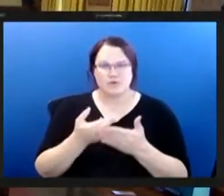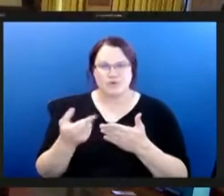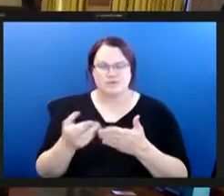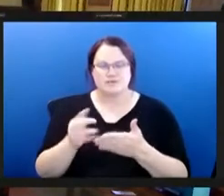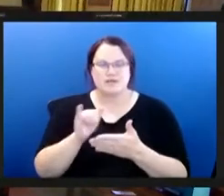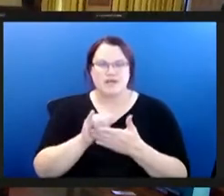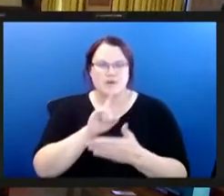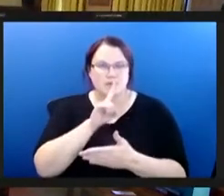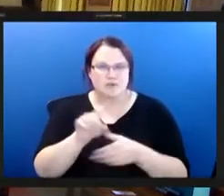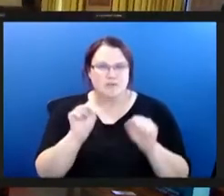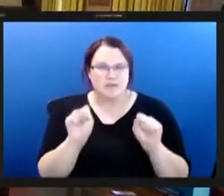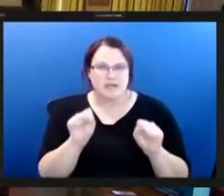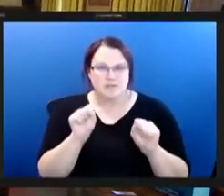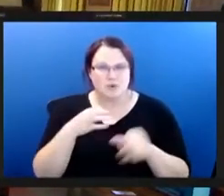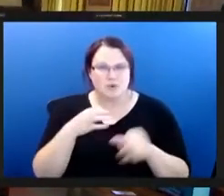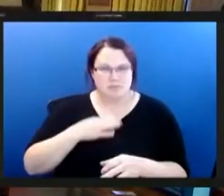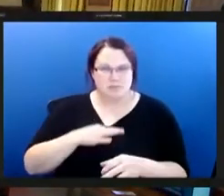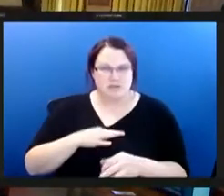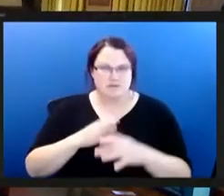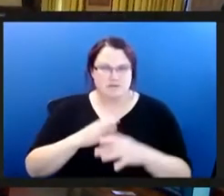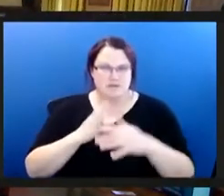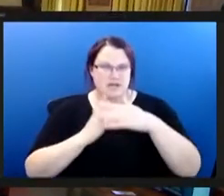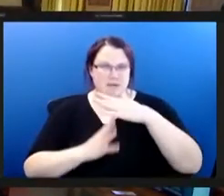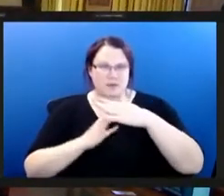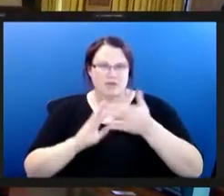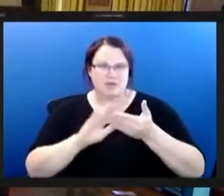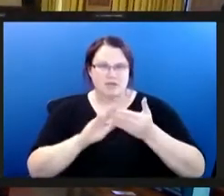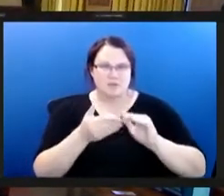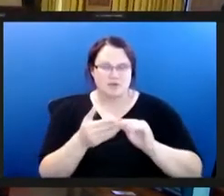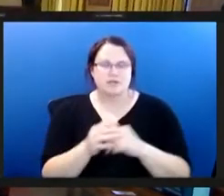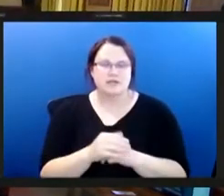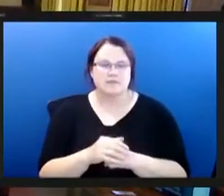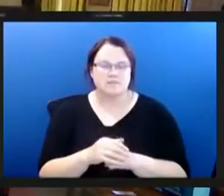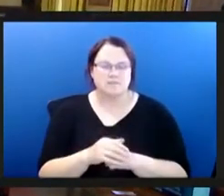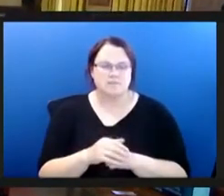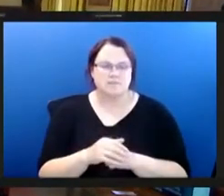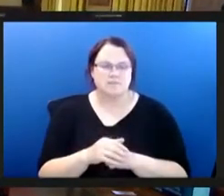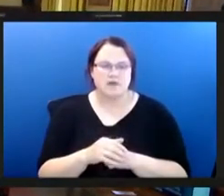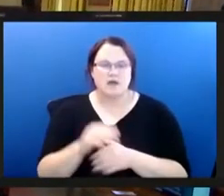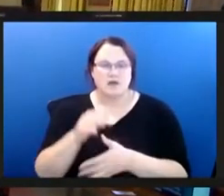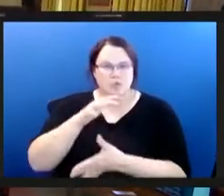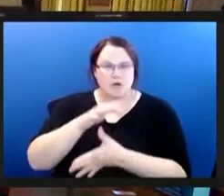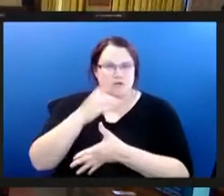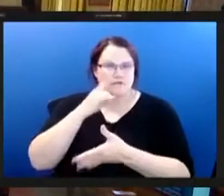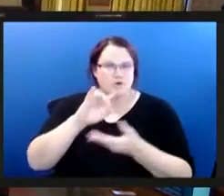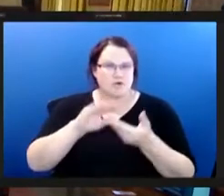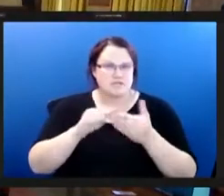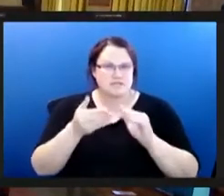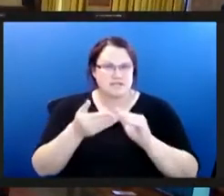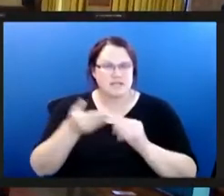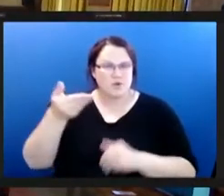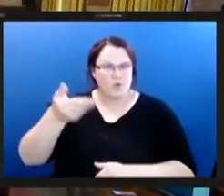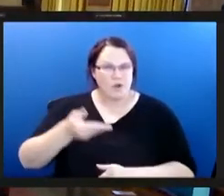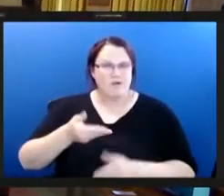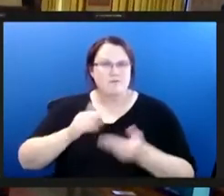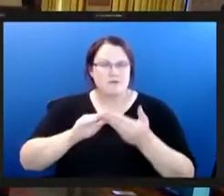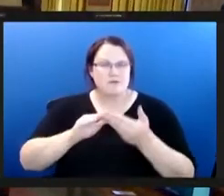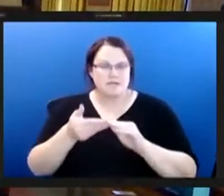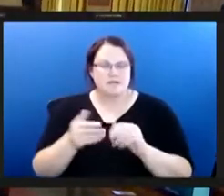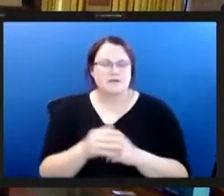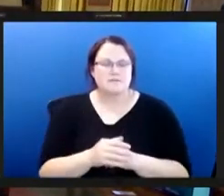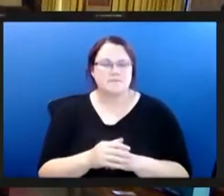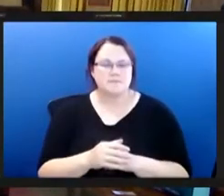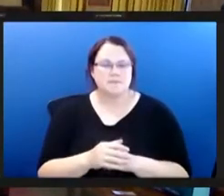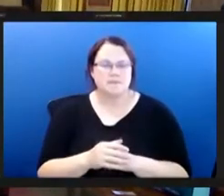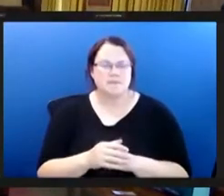actually be able to benefit our immigrant communities this should be a priority for a city that claims to be a welcoming city food is directly